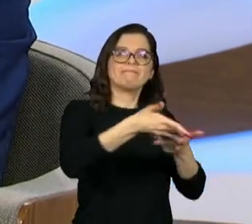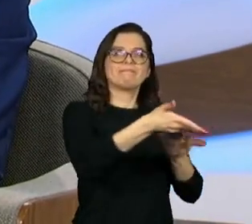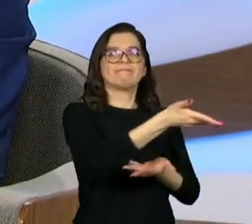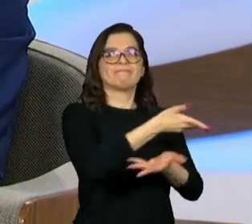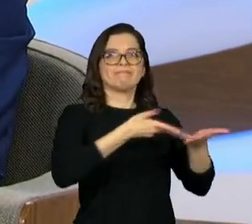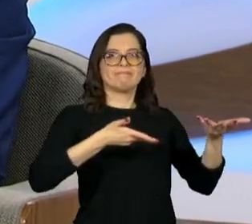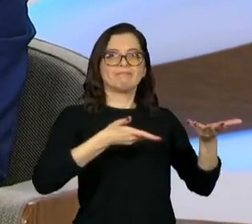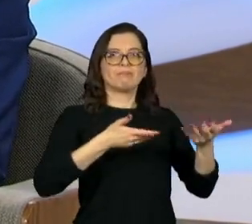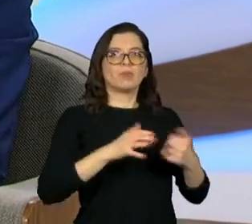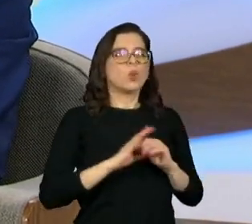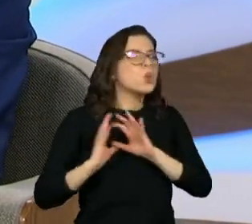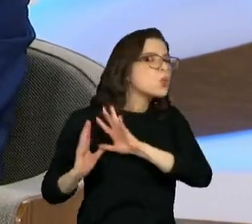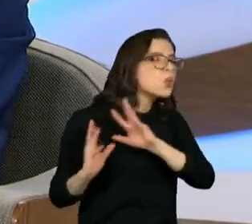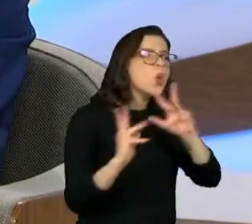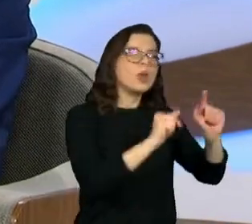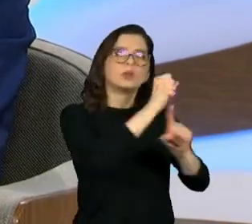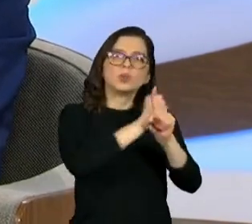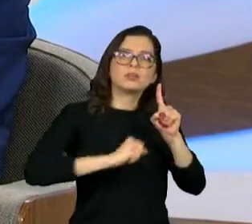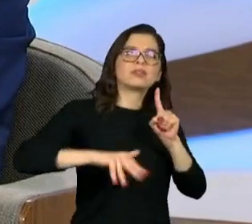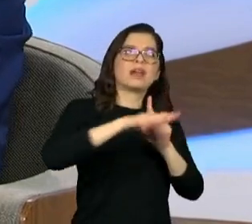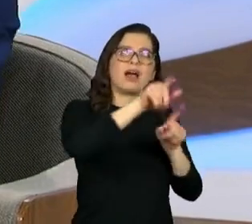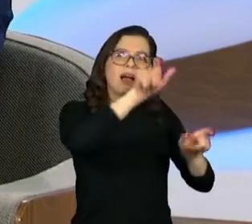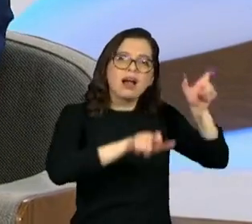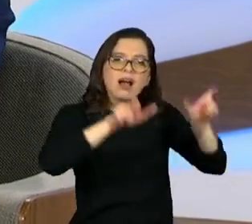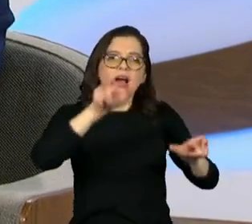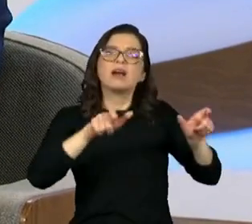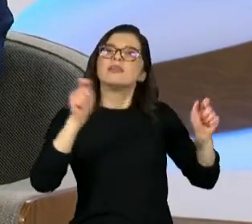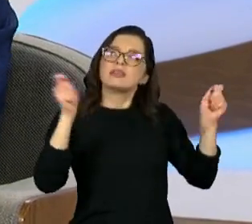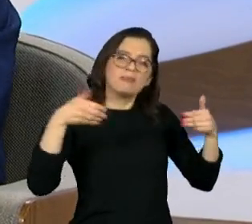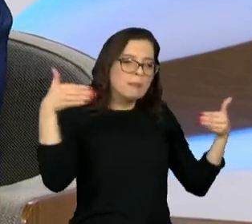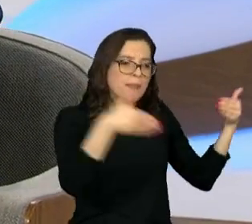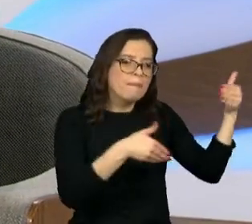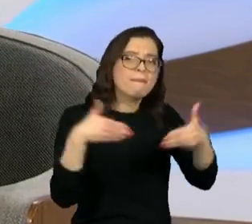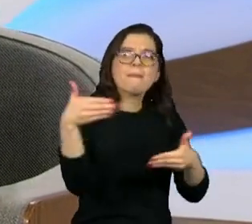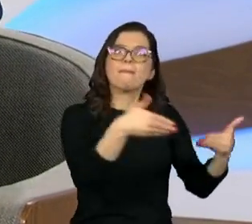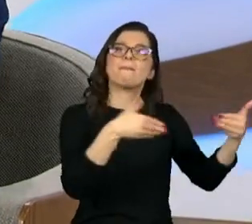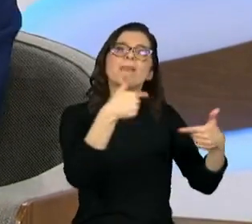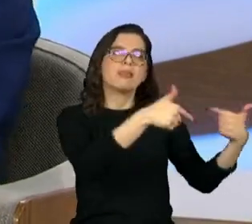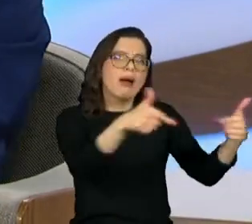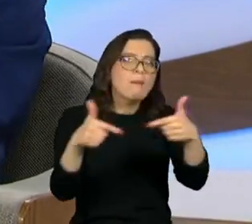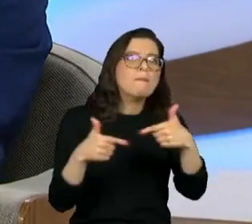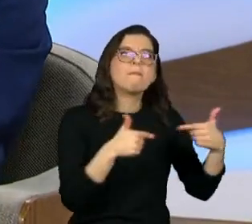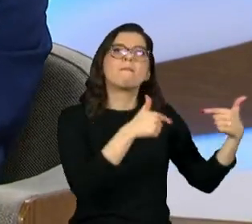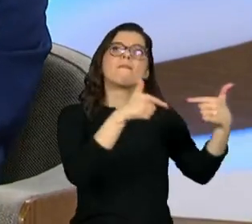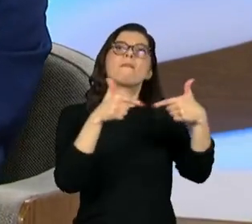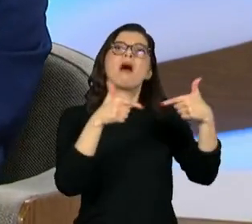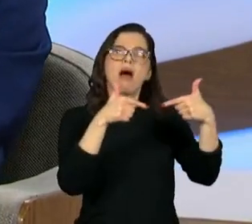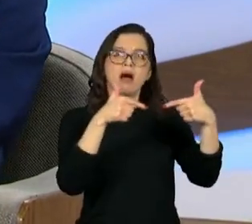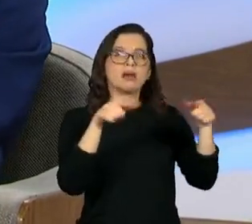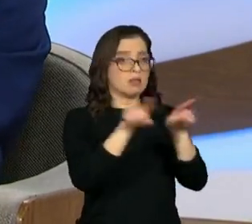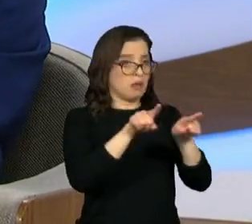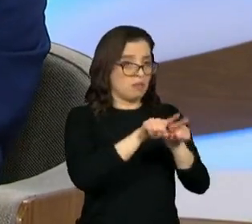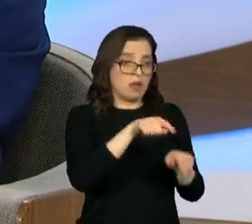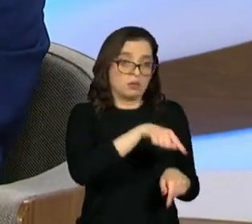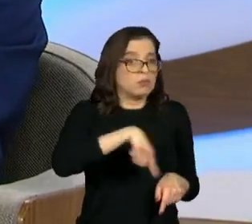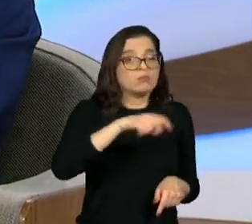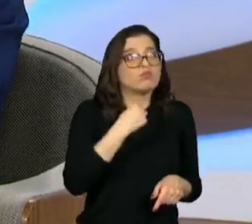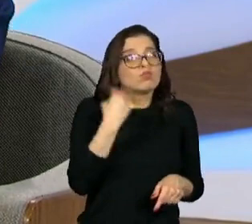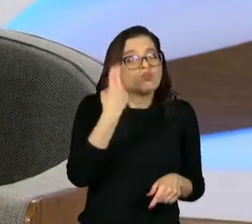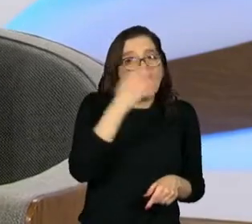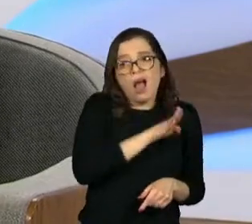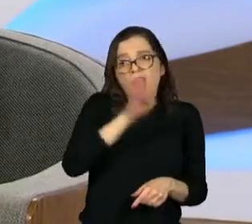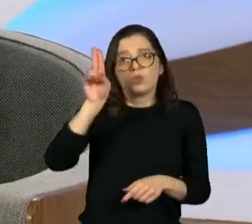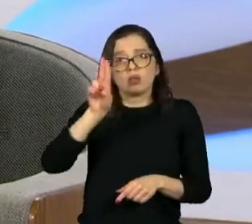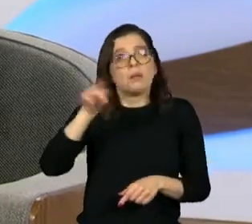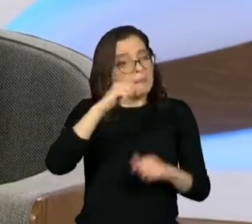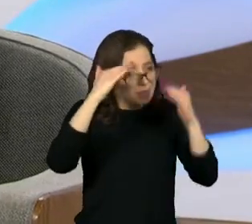throughout the civil society so that it's accessible, including those who don't go to university.